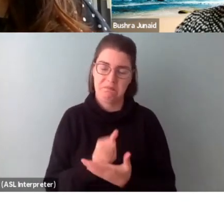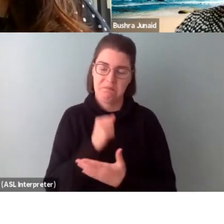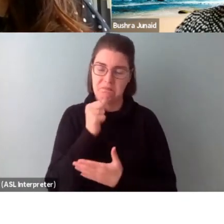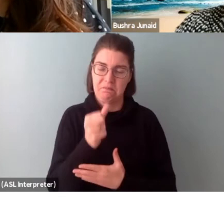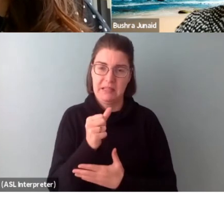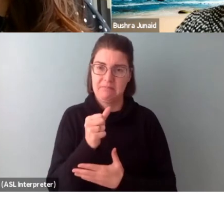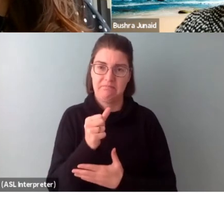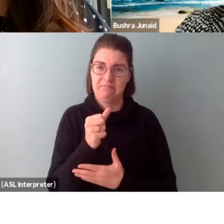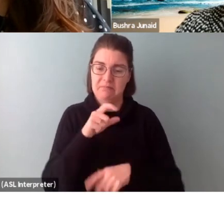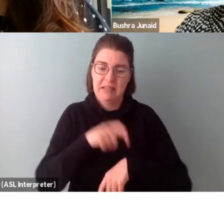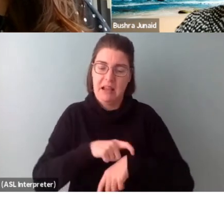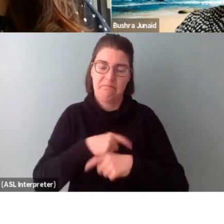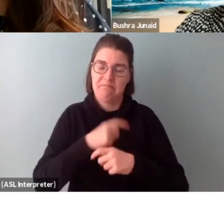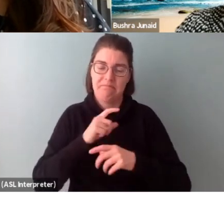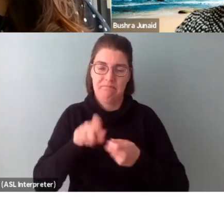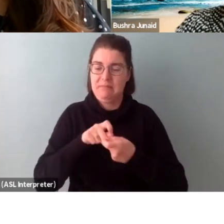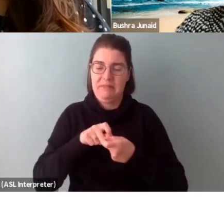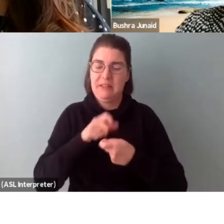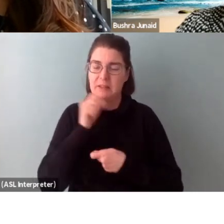program.